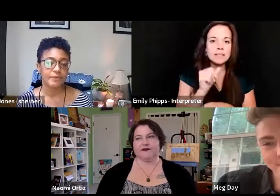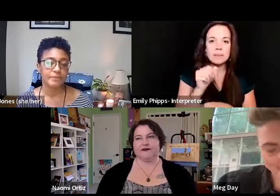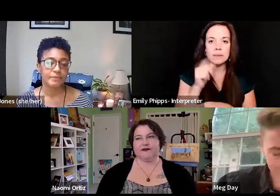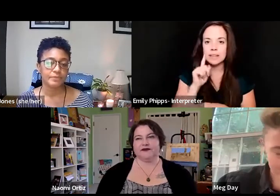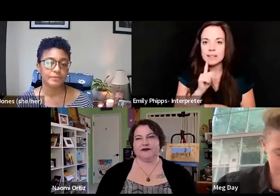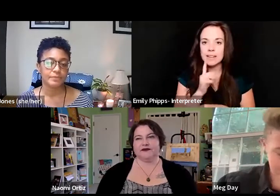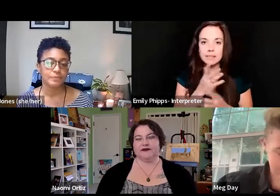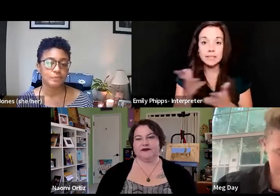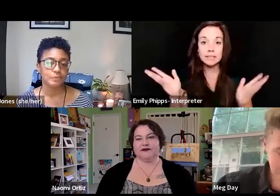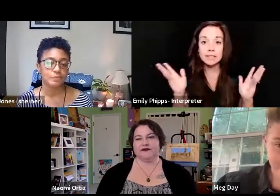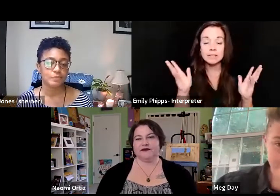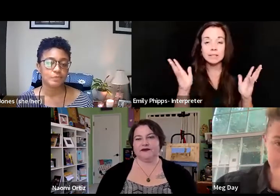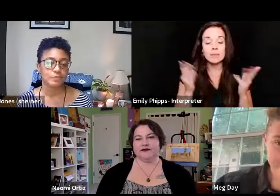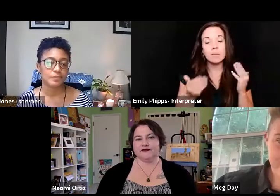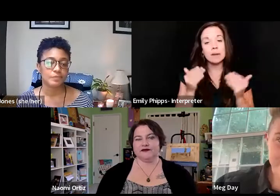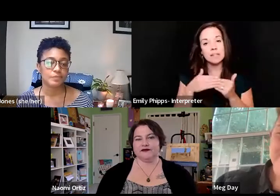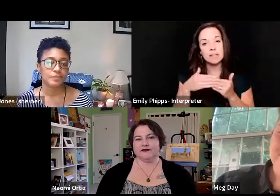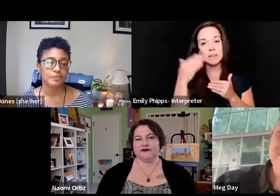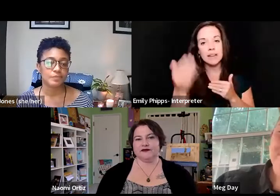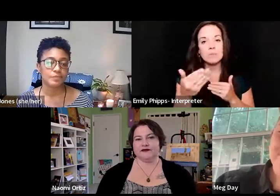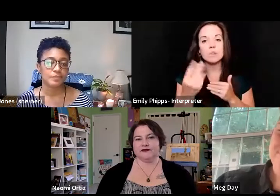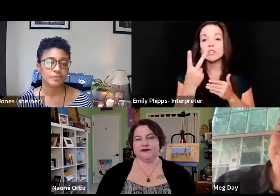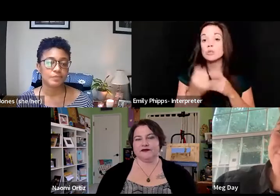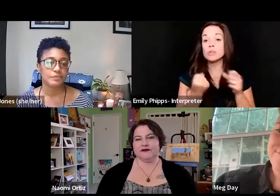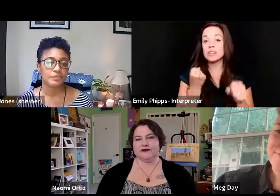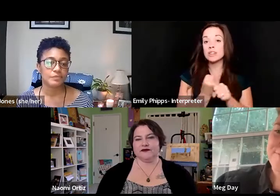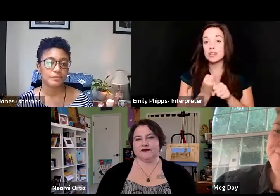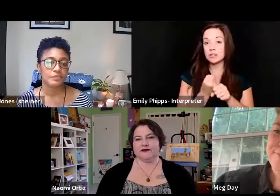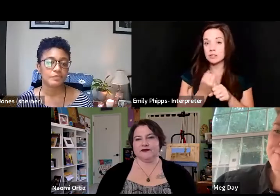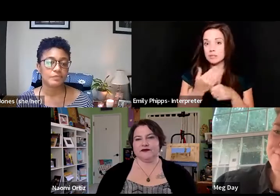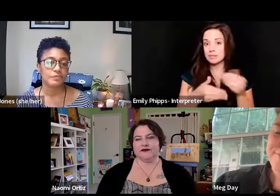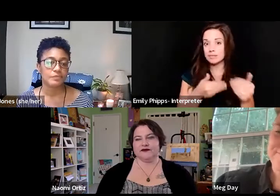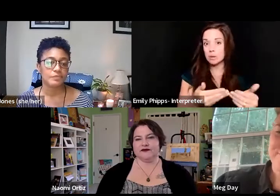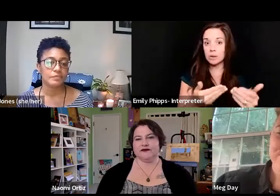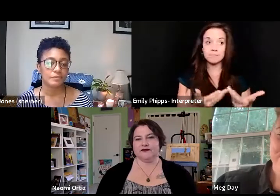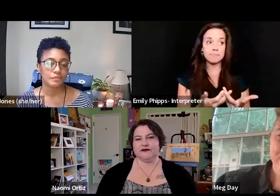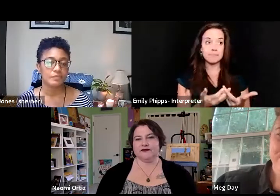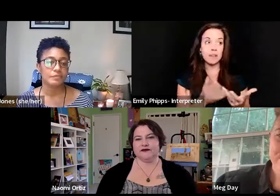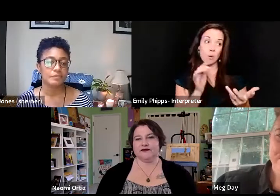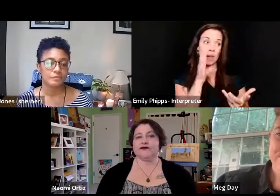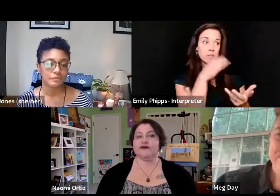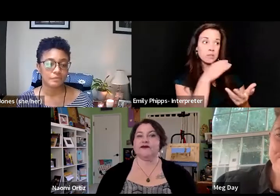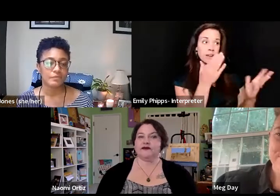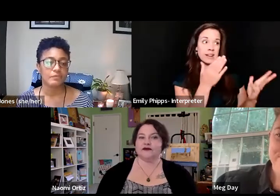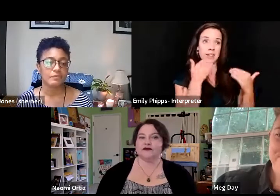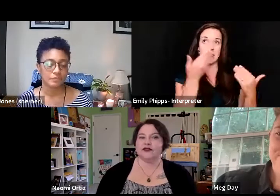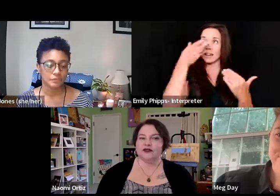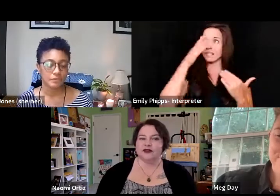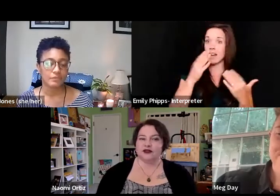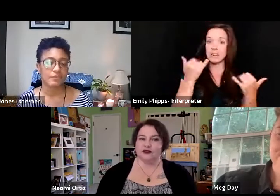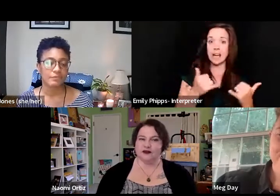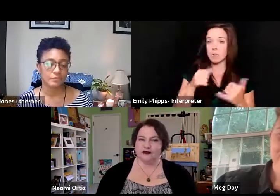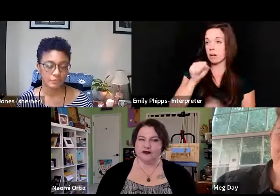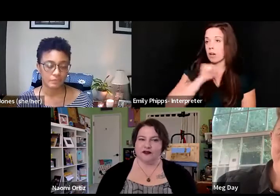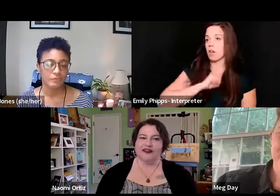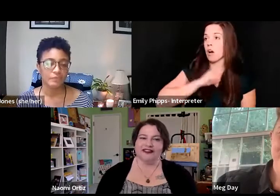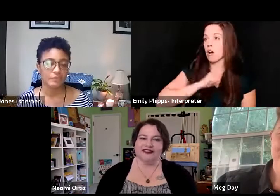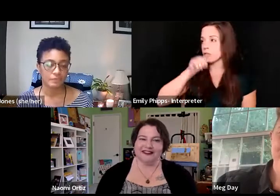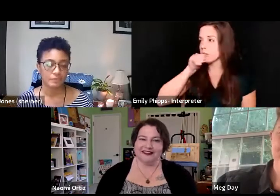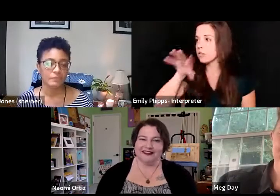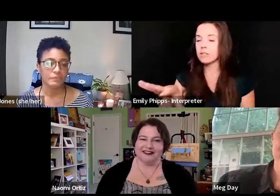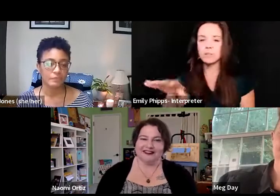this might be jumping ahead, but we're two years in and there is this, like, well, that was weird. Thank God we can go cough on each other or bullshit.